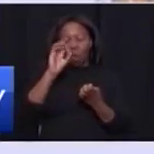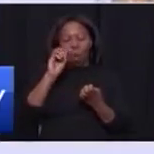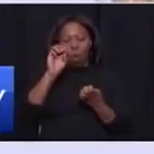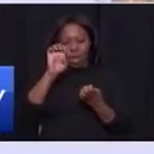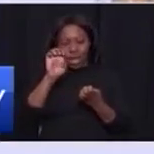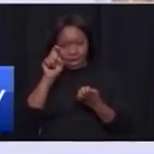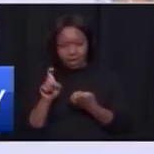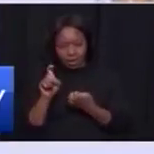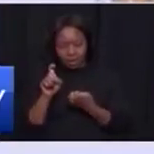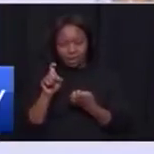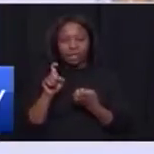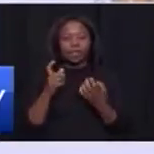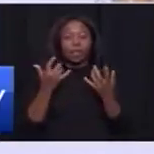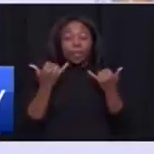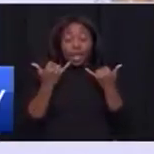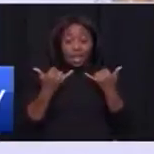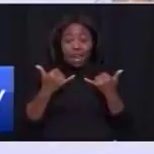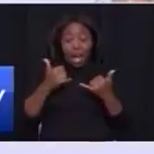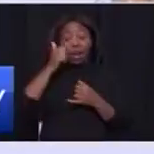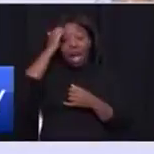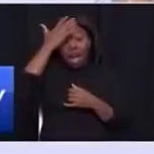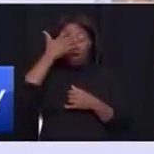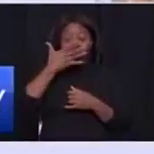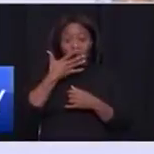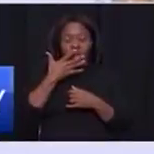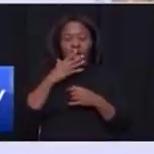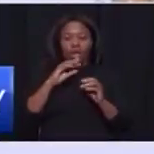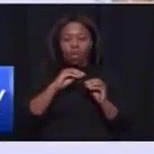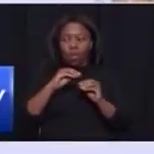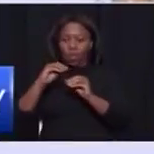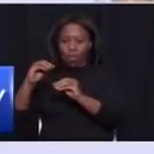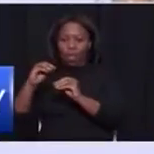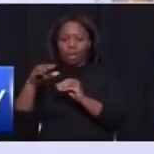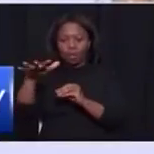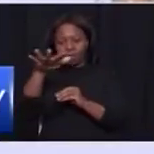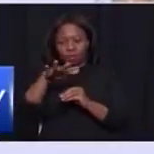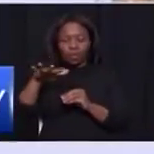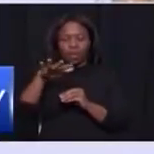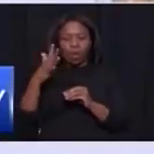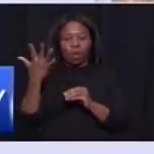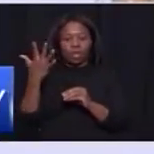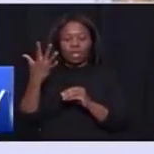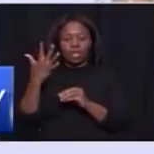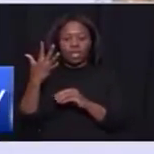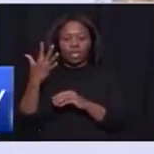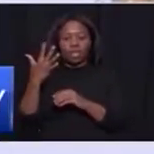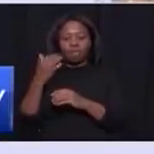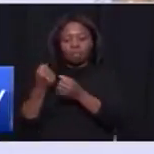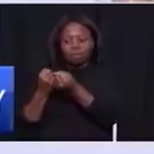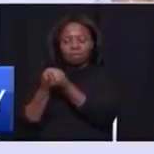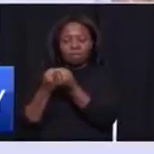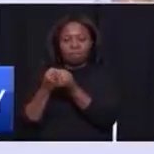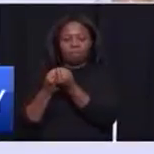Given the fact that Africa is moving towards a continent-wide free trade area, boosting